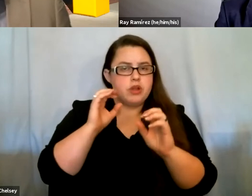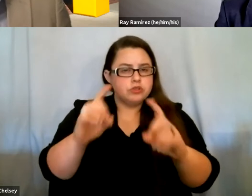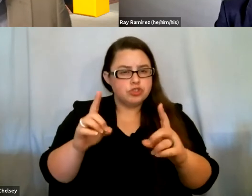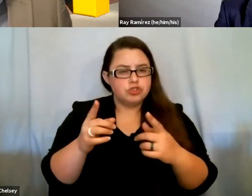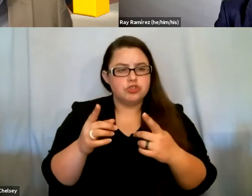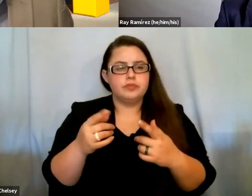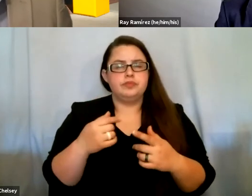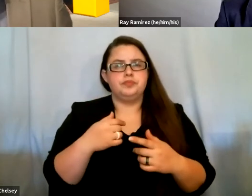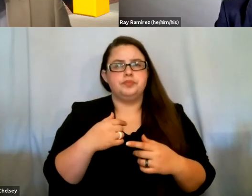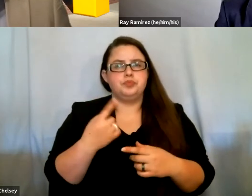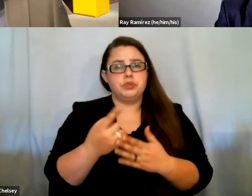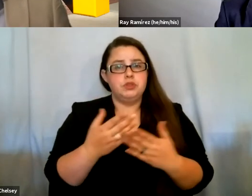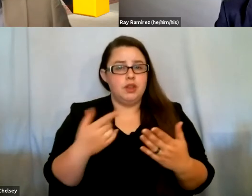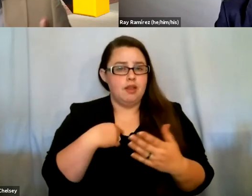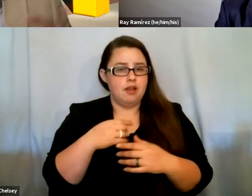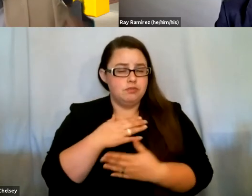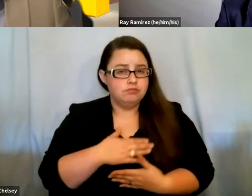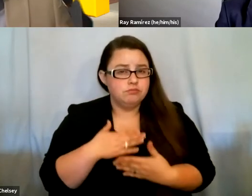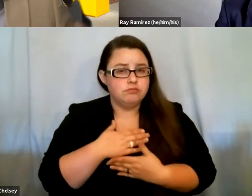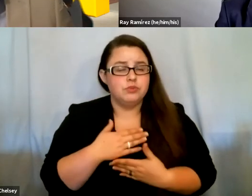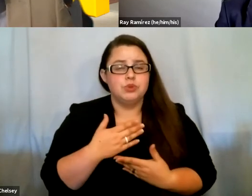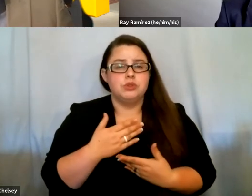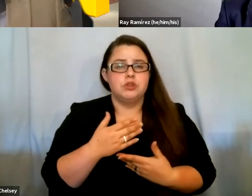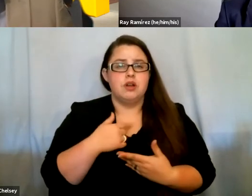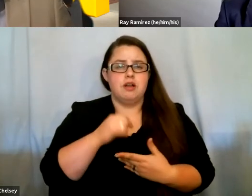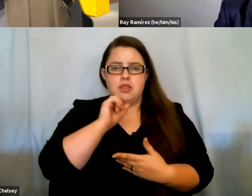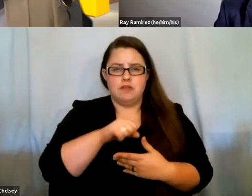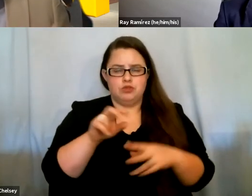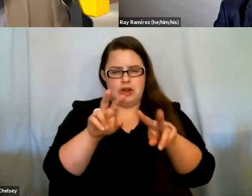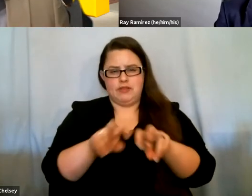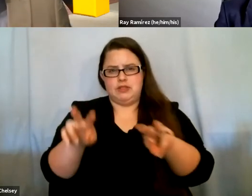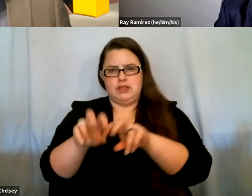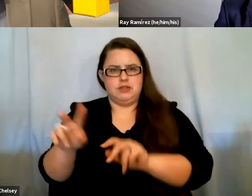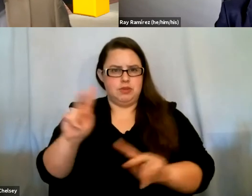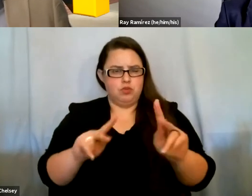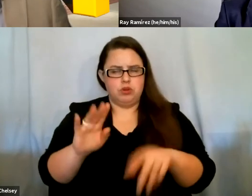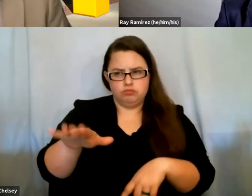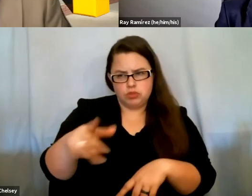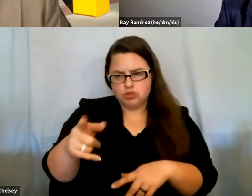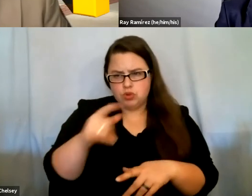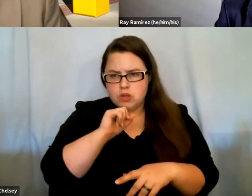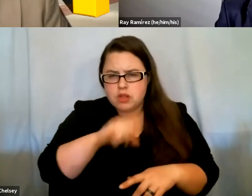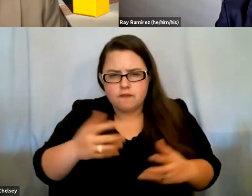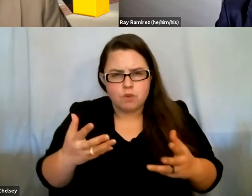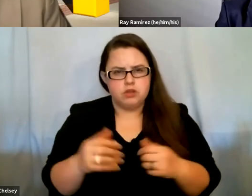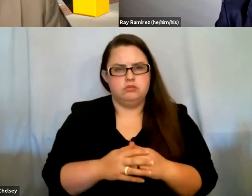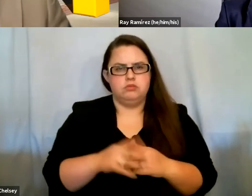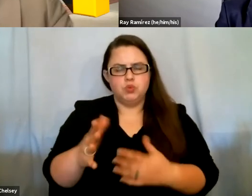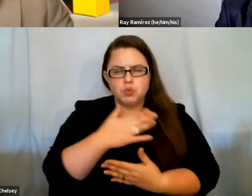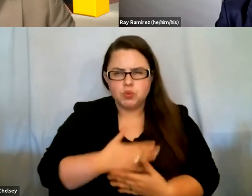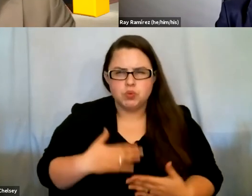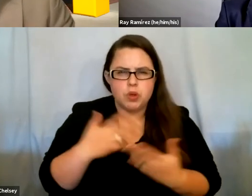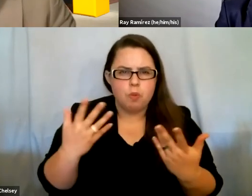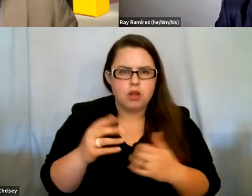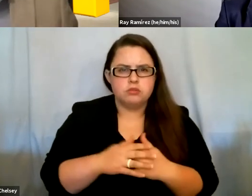I definitely, one of the things that I love to do is I love to kind of assess people and like, okay, what do you love? What are you good at? What